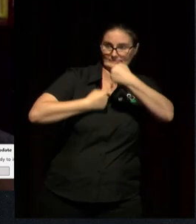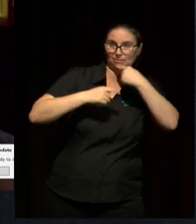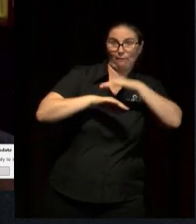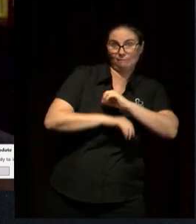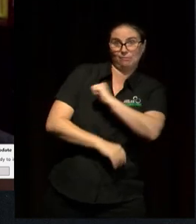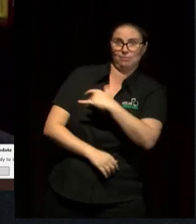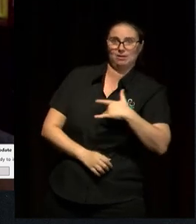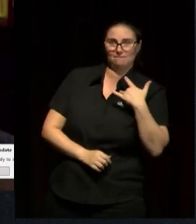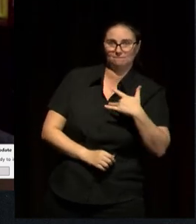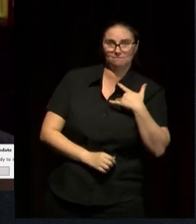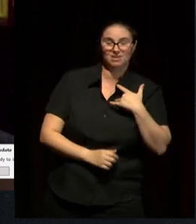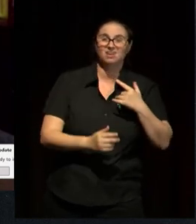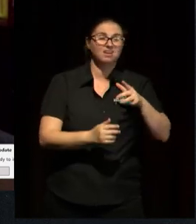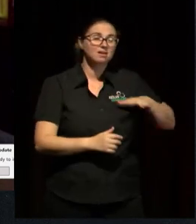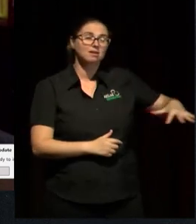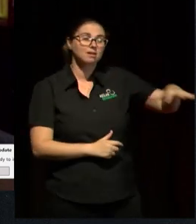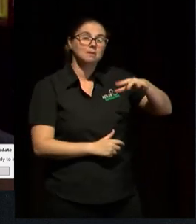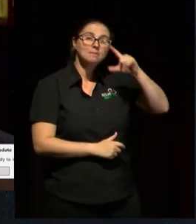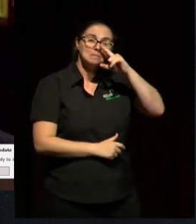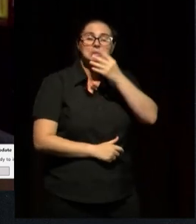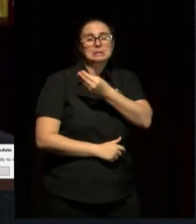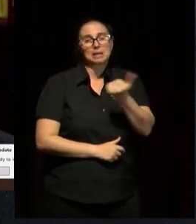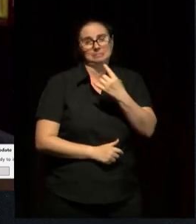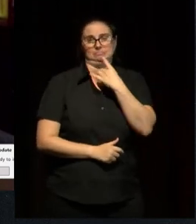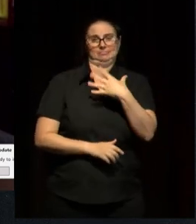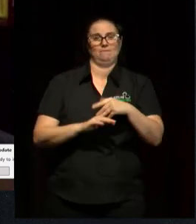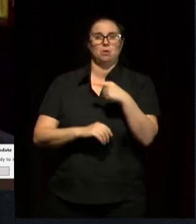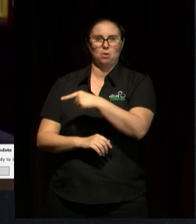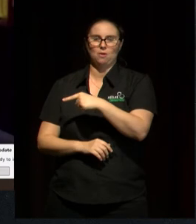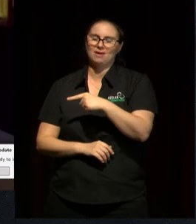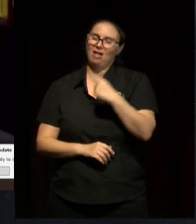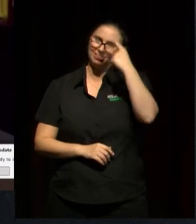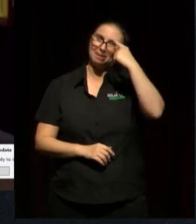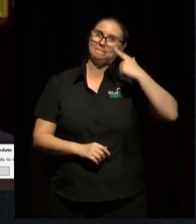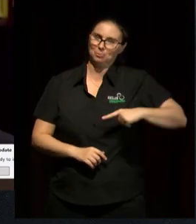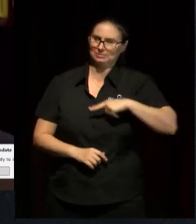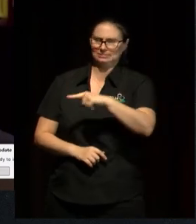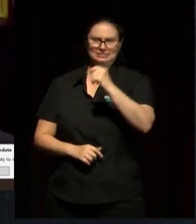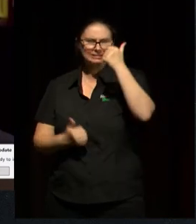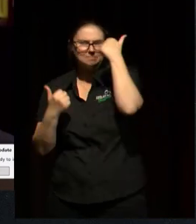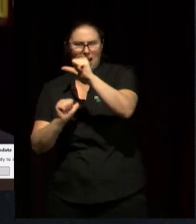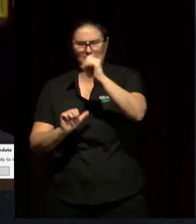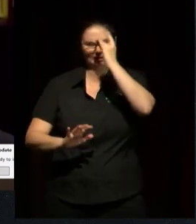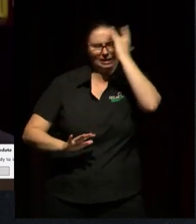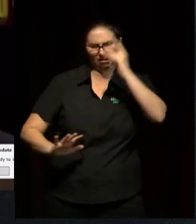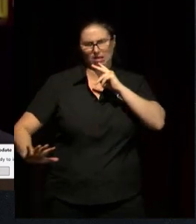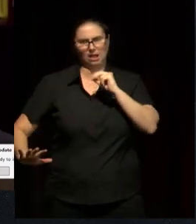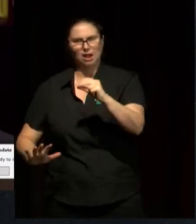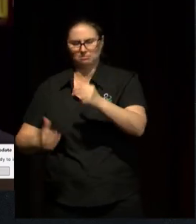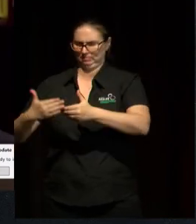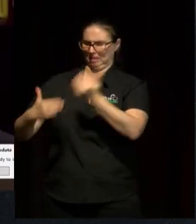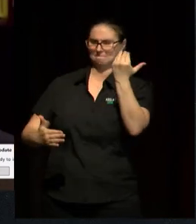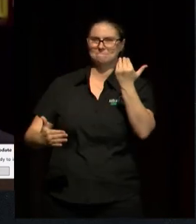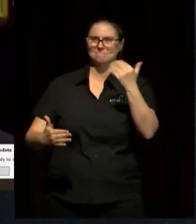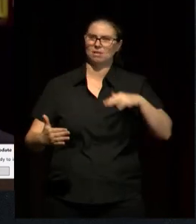her, it's because she's smart and articulate. And this is somehow unexpected. And I think that's the problem. Right. The problem is that it's unexpected. mean,